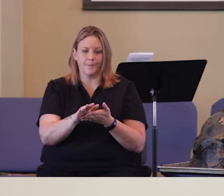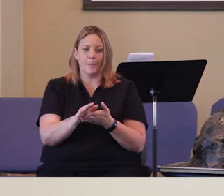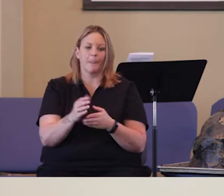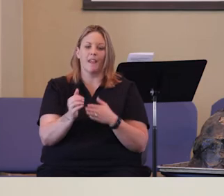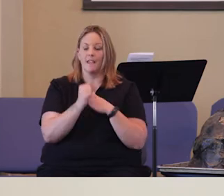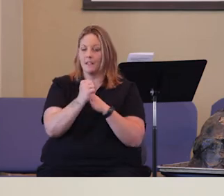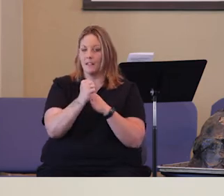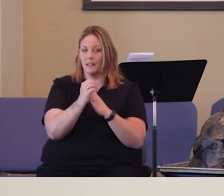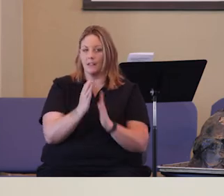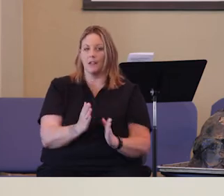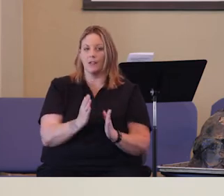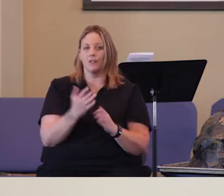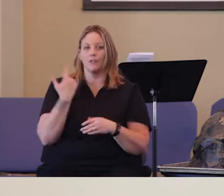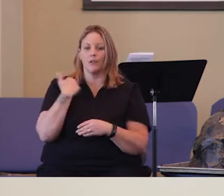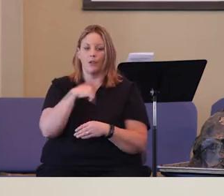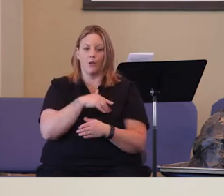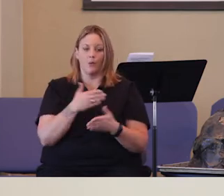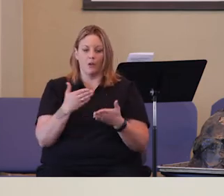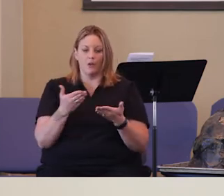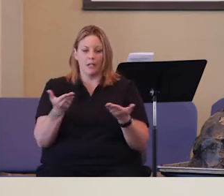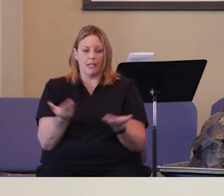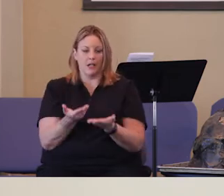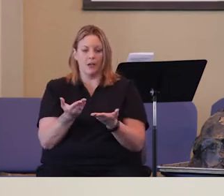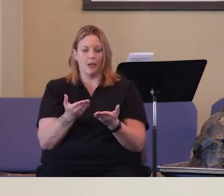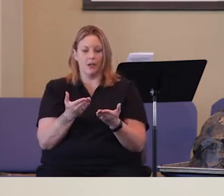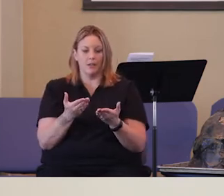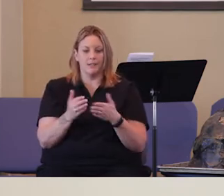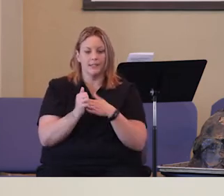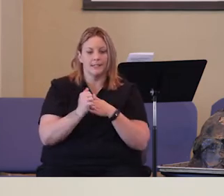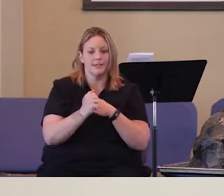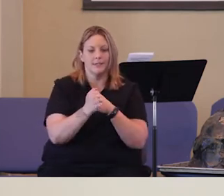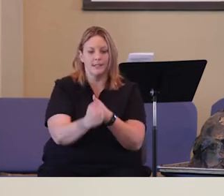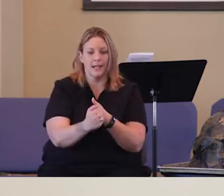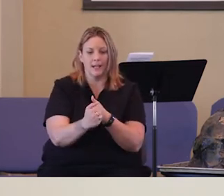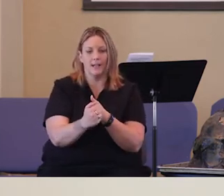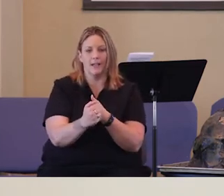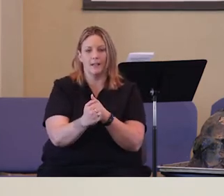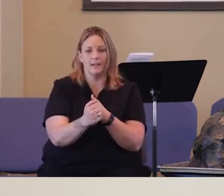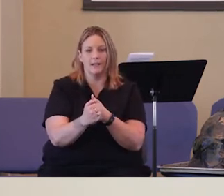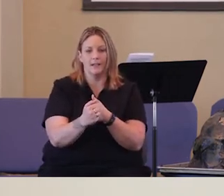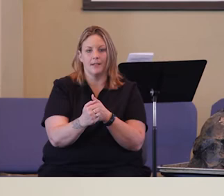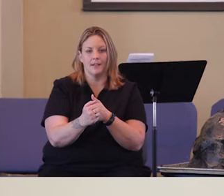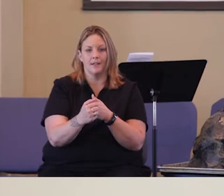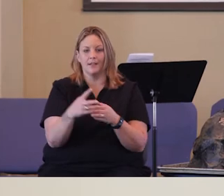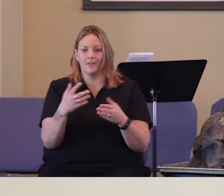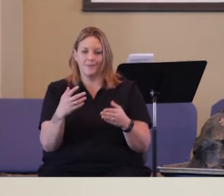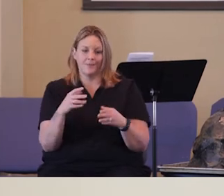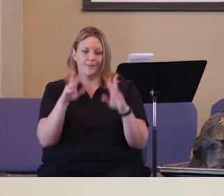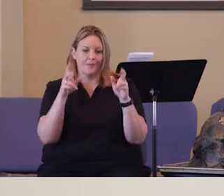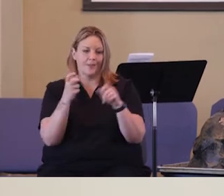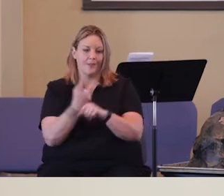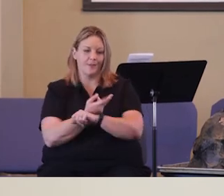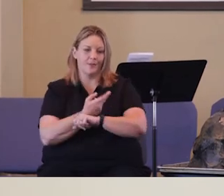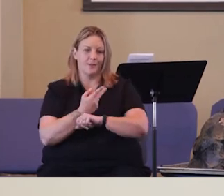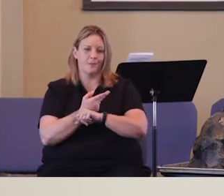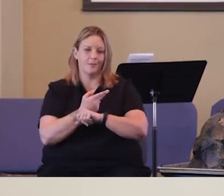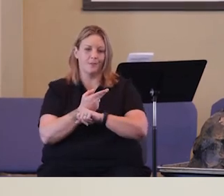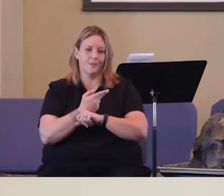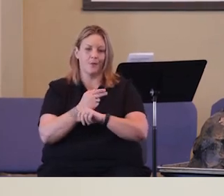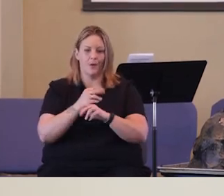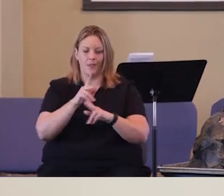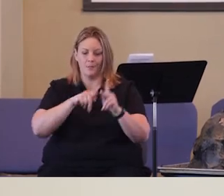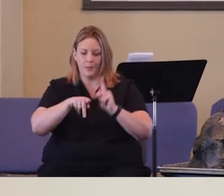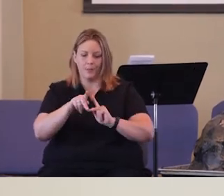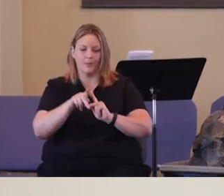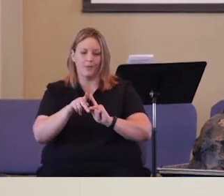As leaders in a church, we're here to shepherd the flock, to make sure we keep the wolves out of the flock. So sometimes we need